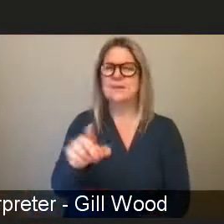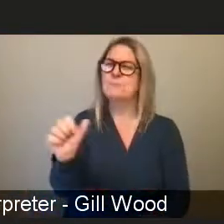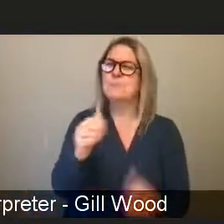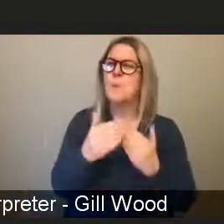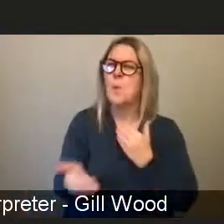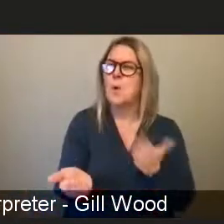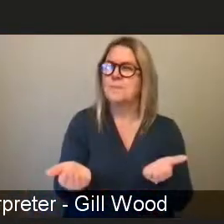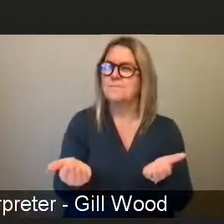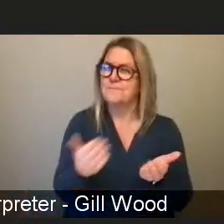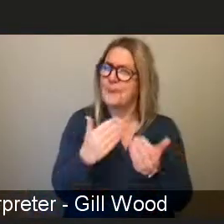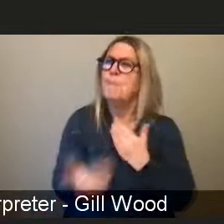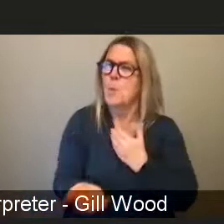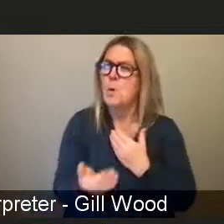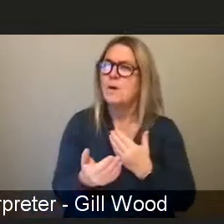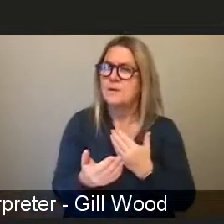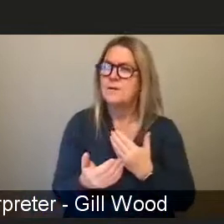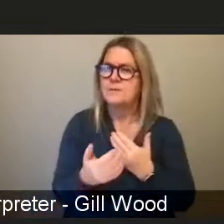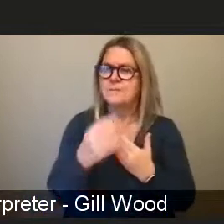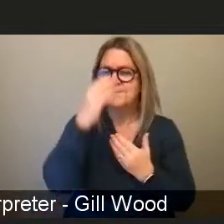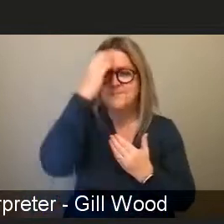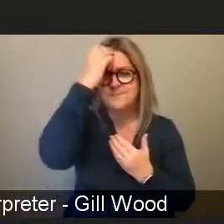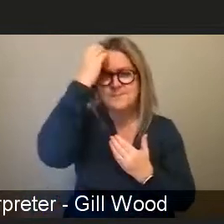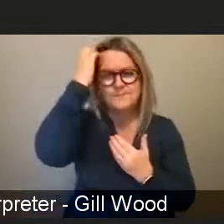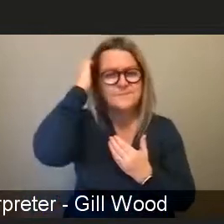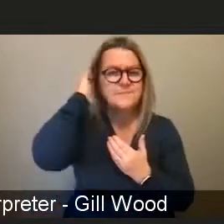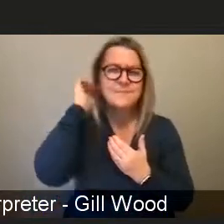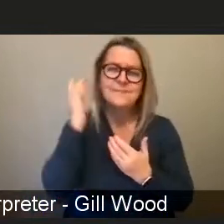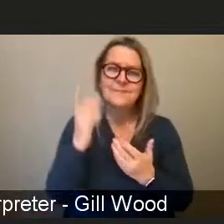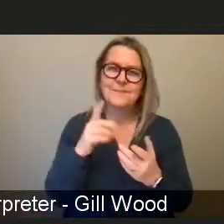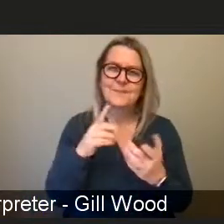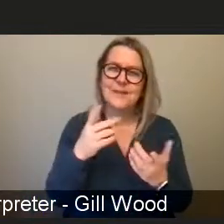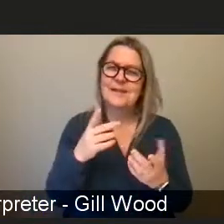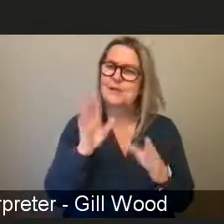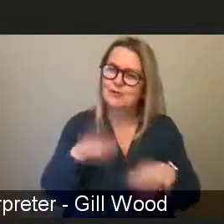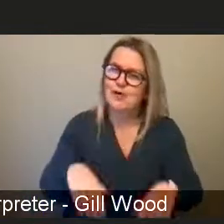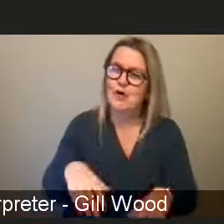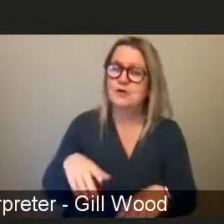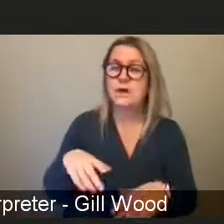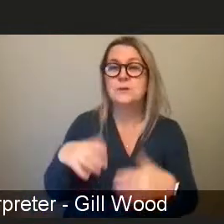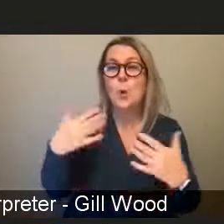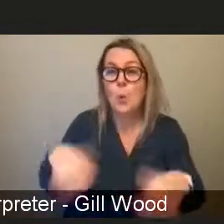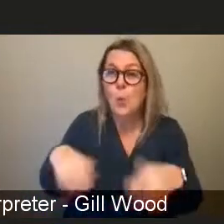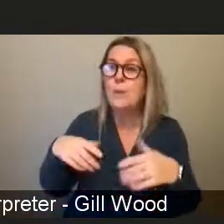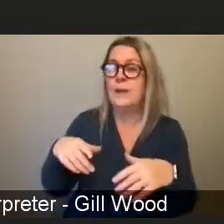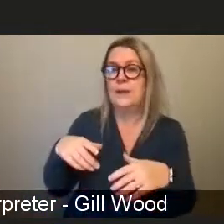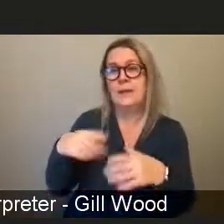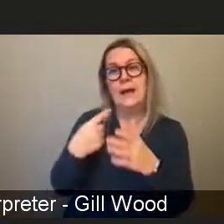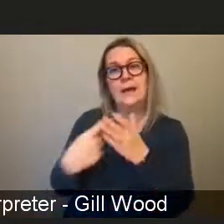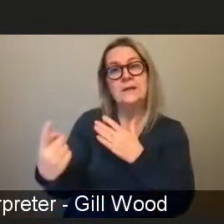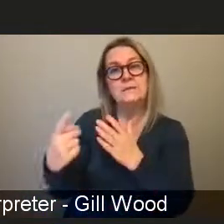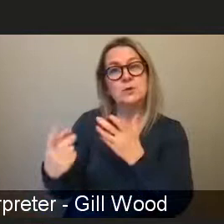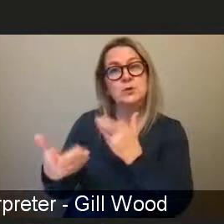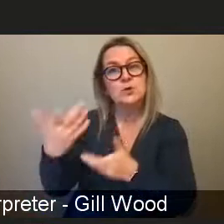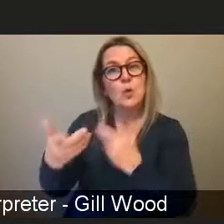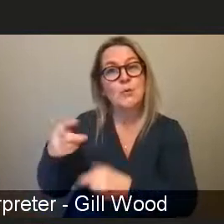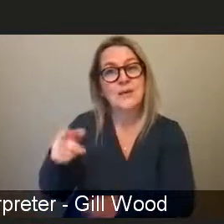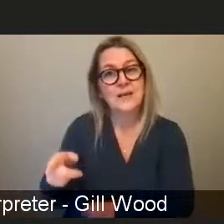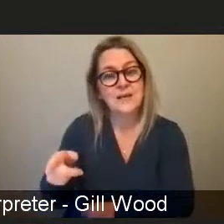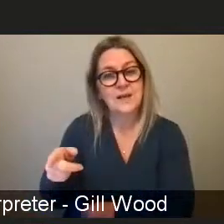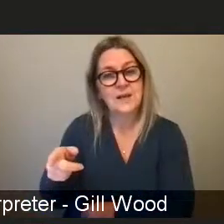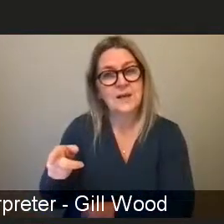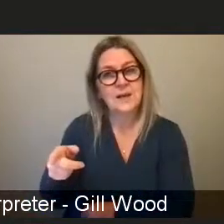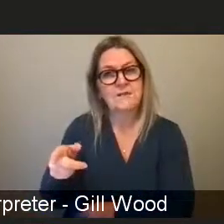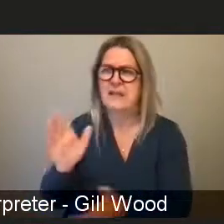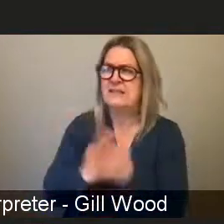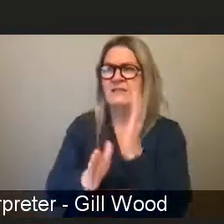more the media can do in that. It's getting away from telling individual stories as though that is going to, in and of itself,